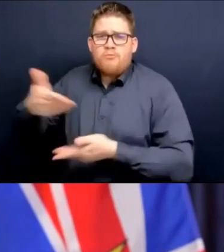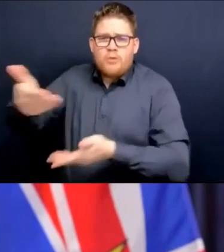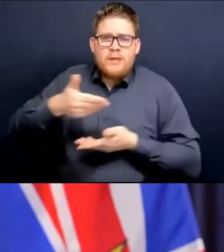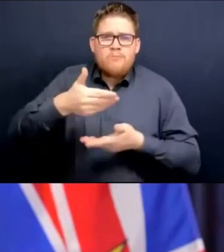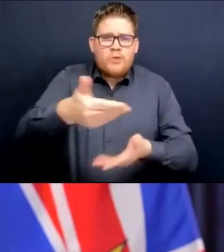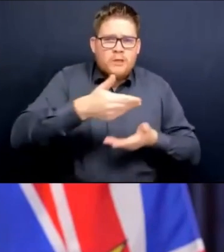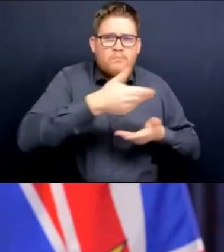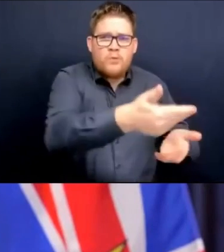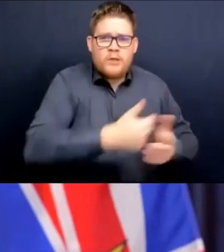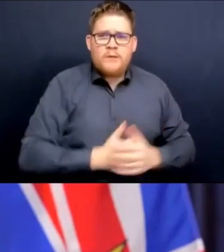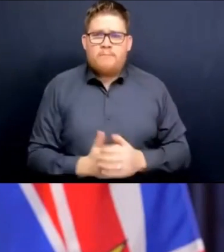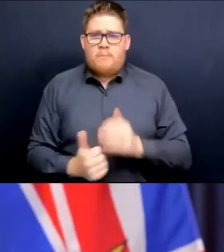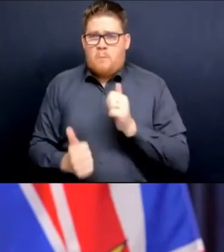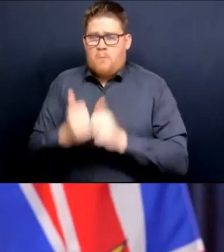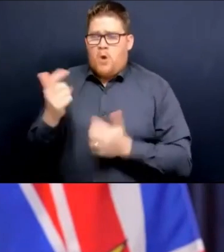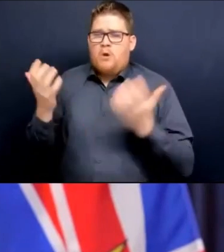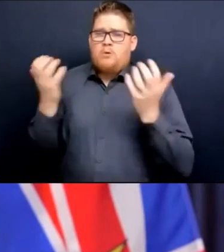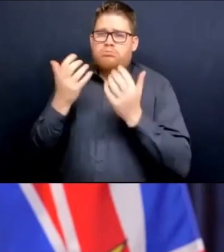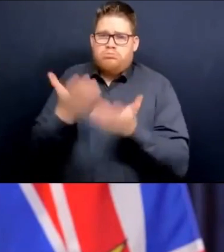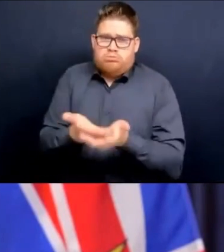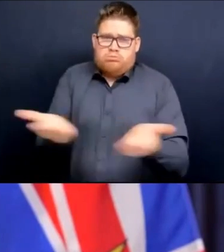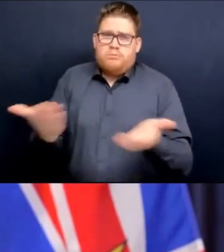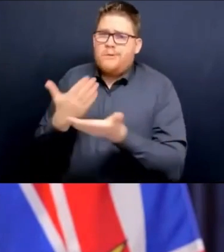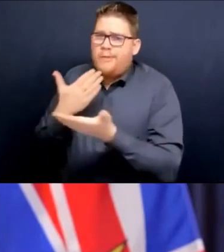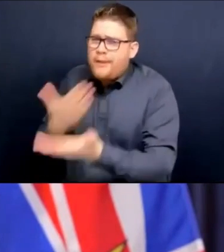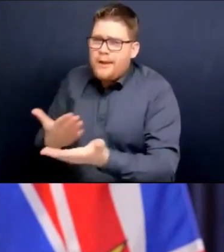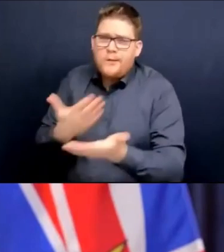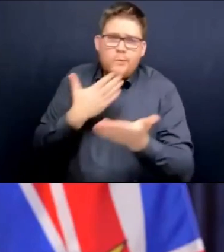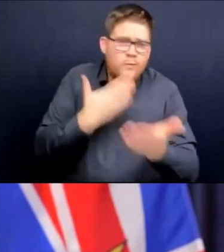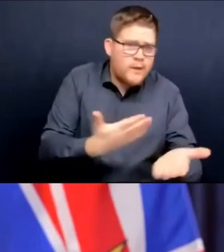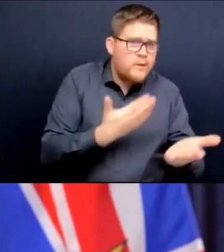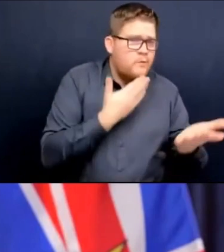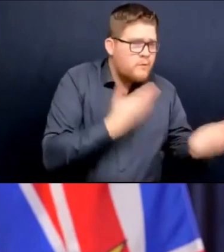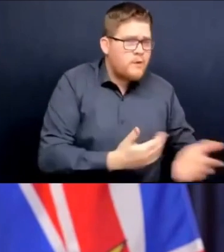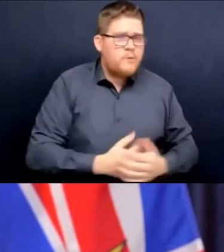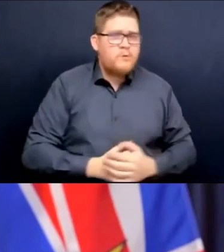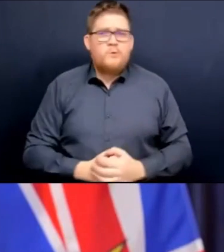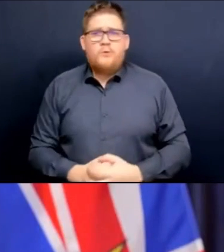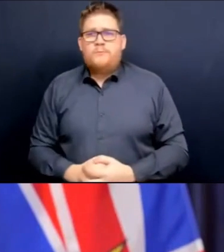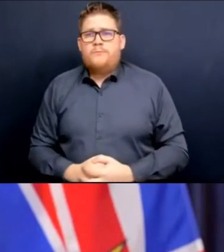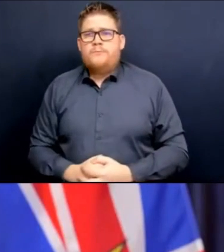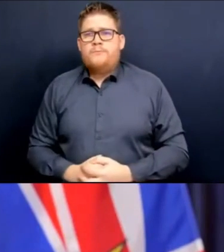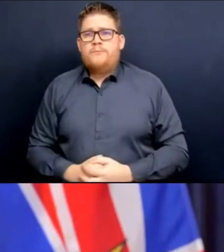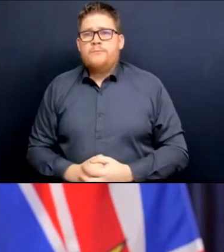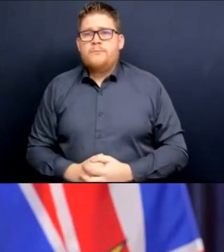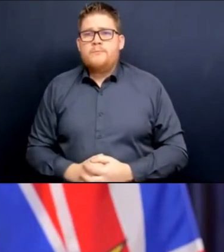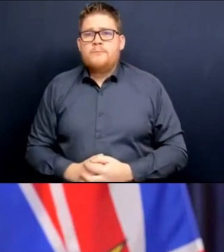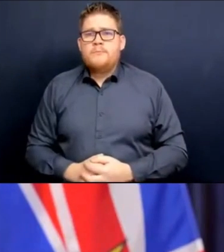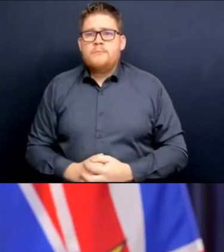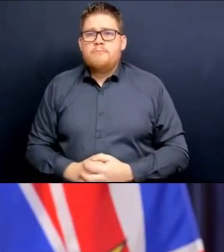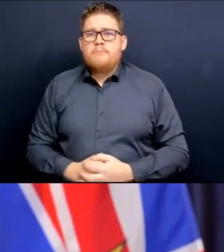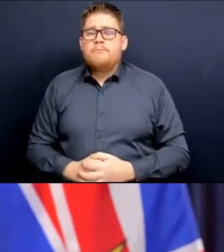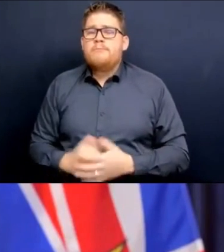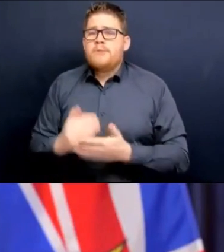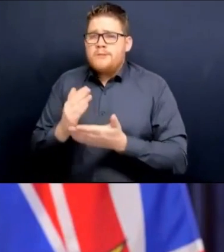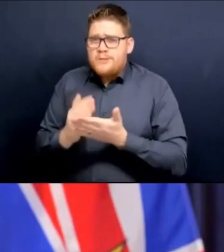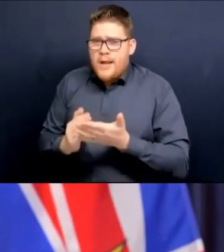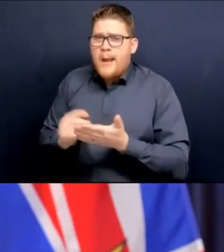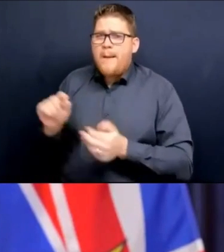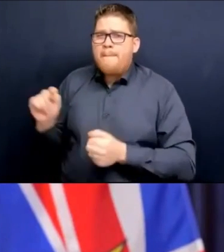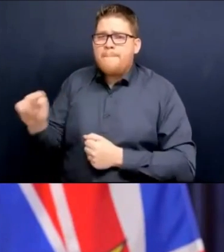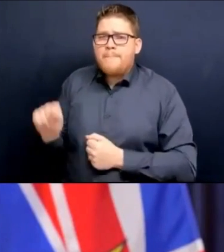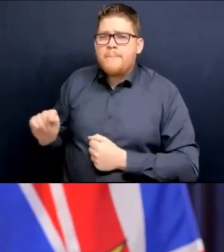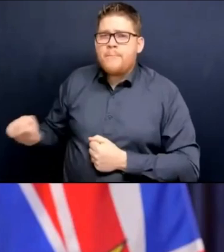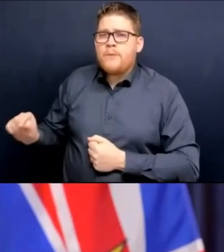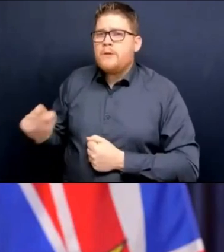you. And to all of you who have been patient and tolerant of some intolerance over the past number of weeks, I thank you